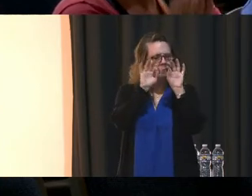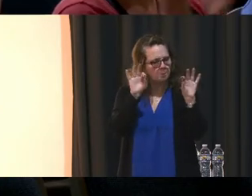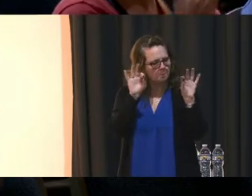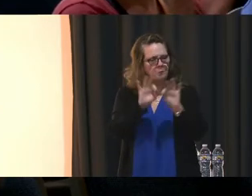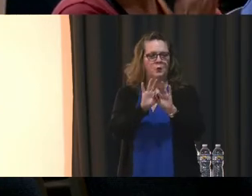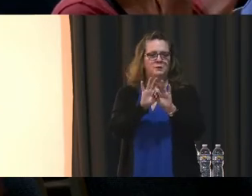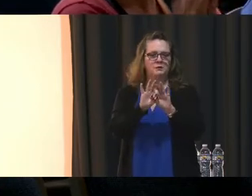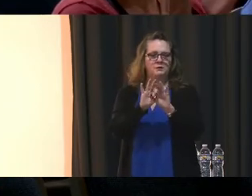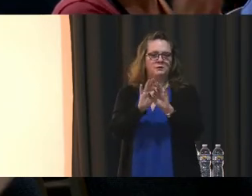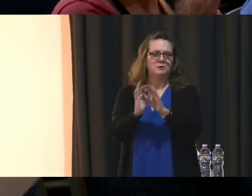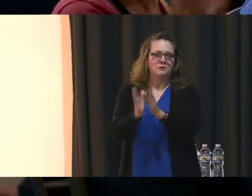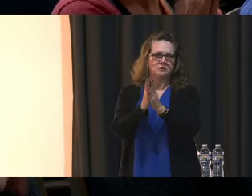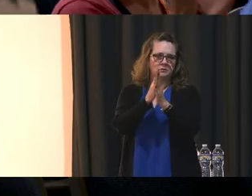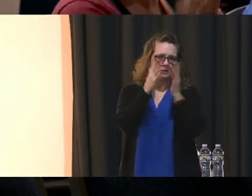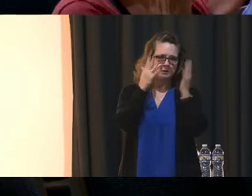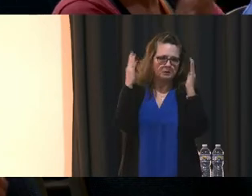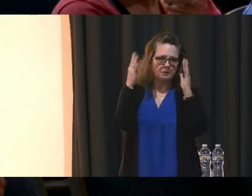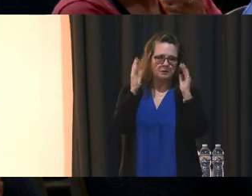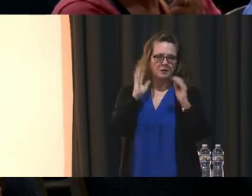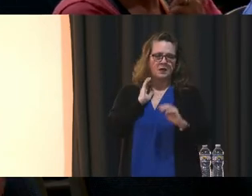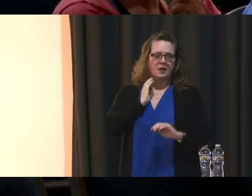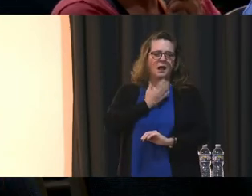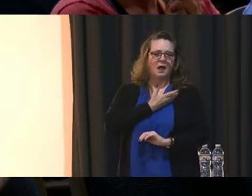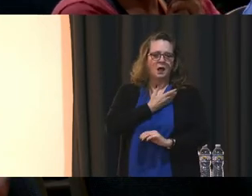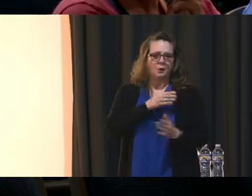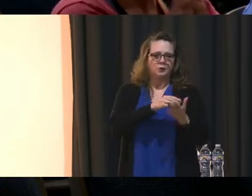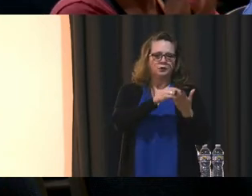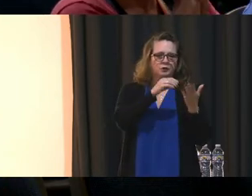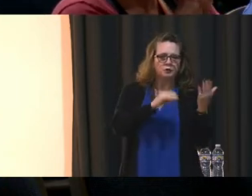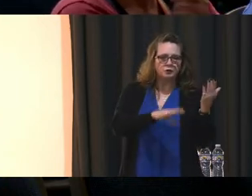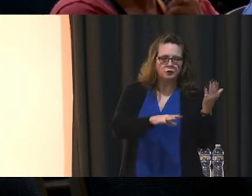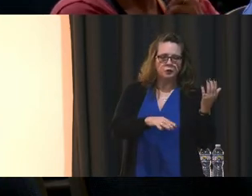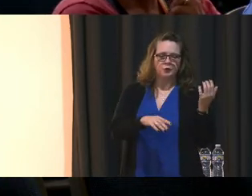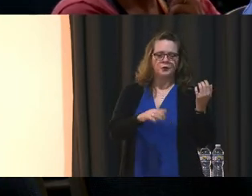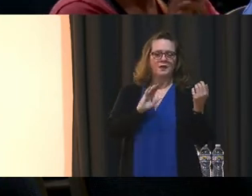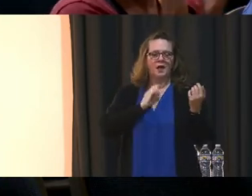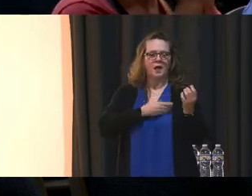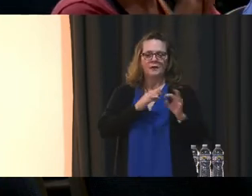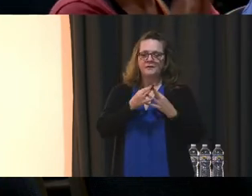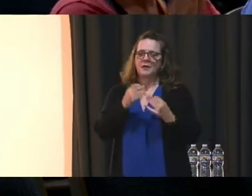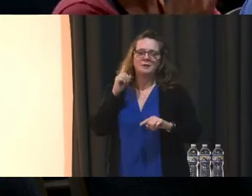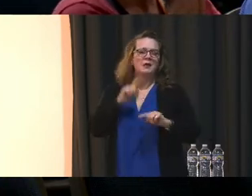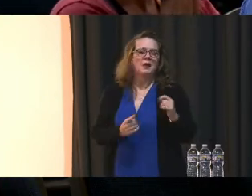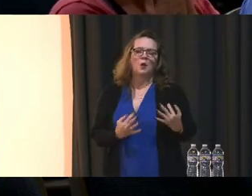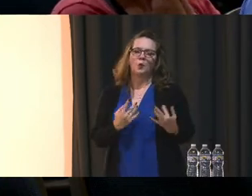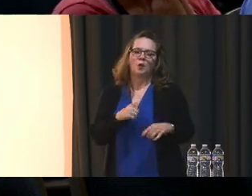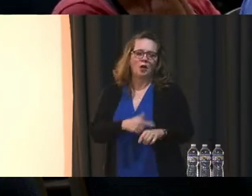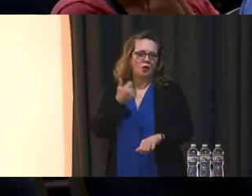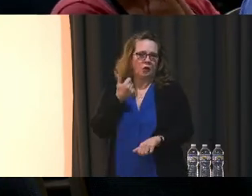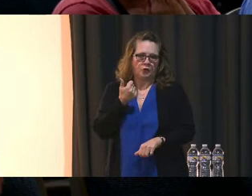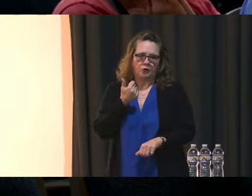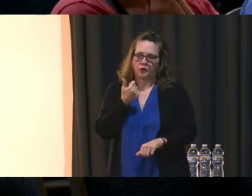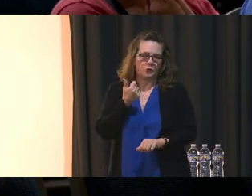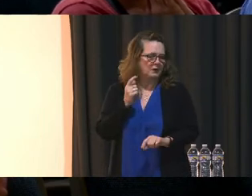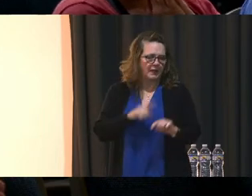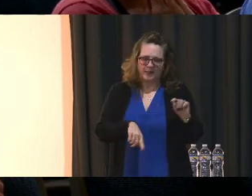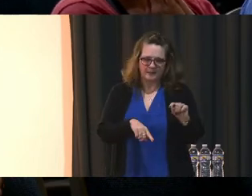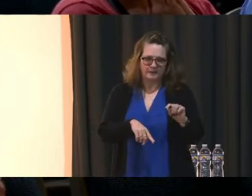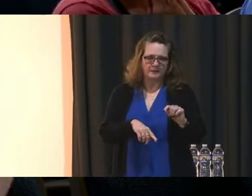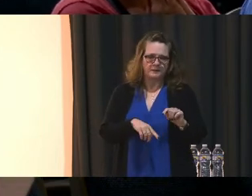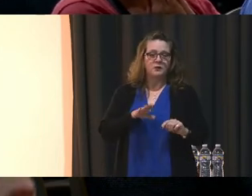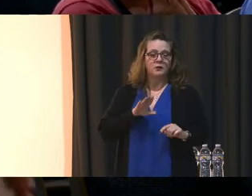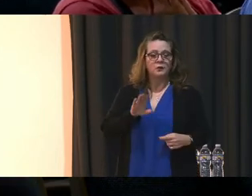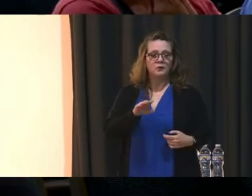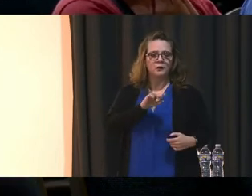Our students, our families cannot wait much longer We are on track Your staff